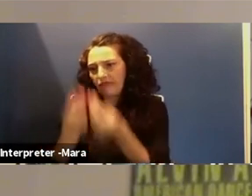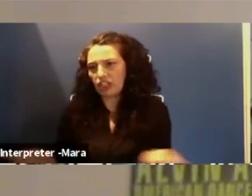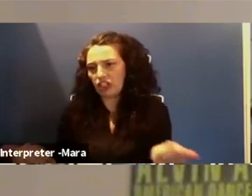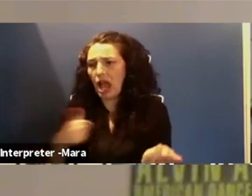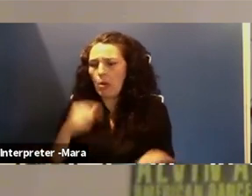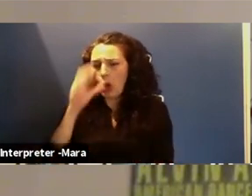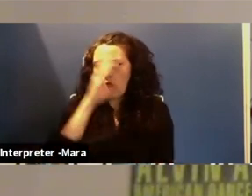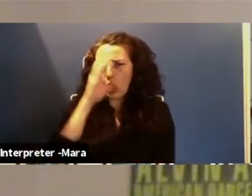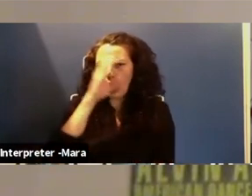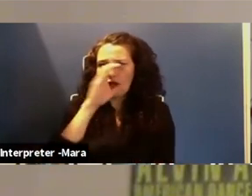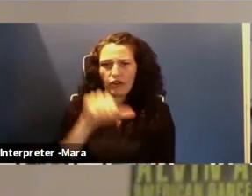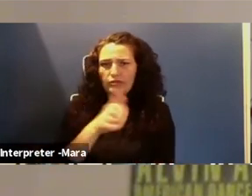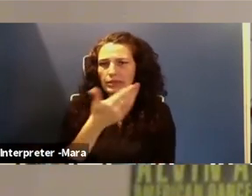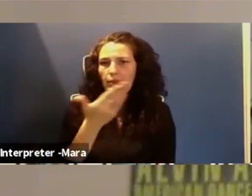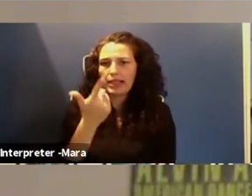that mission.